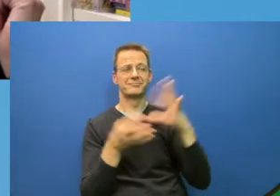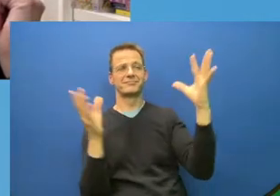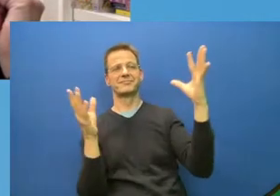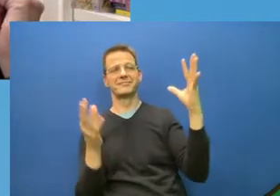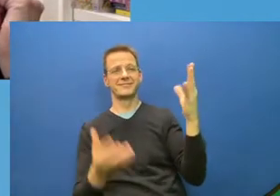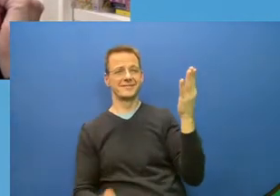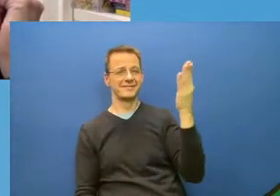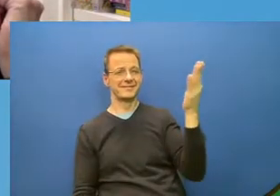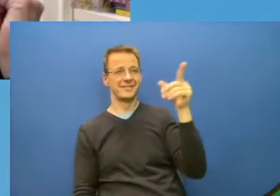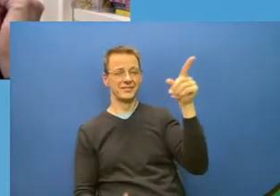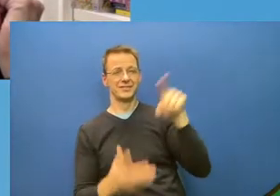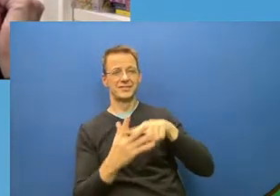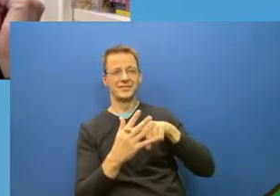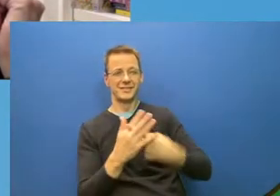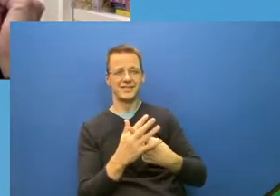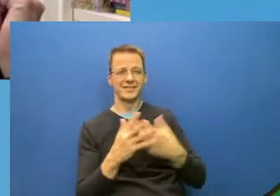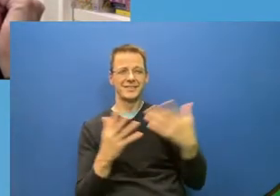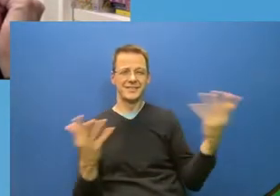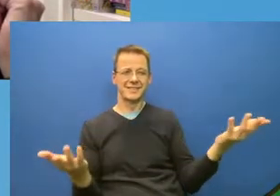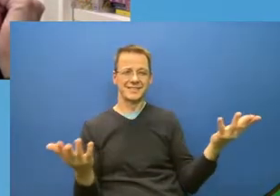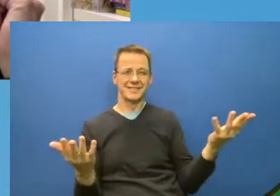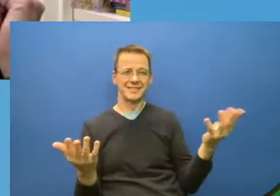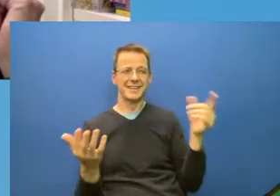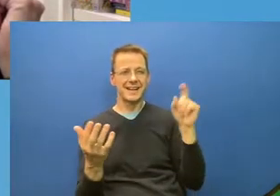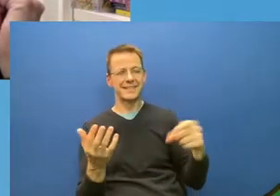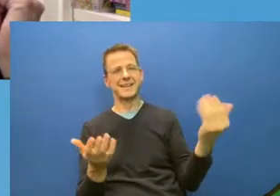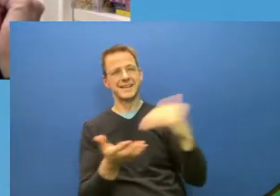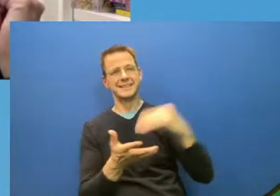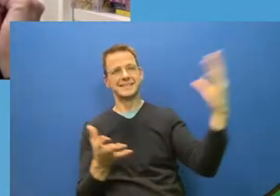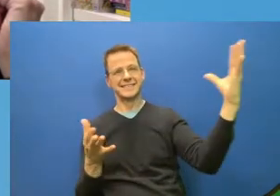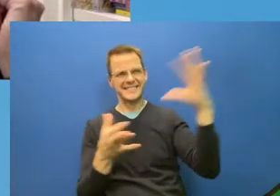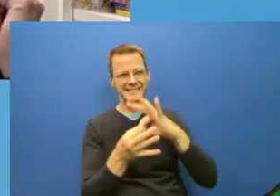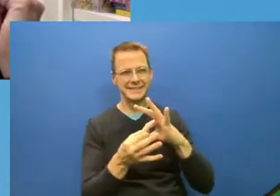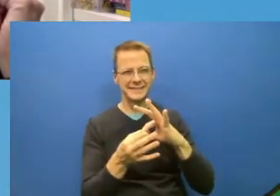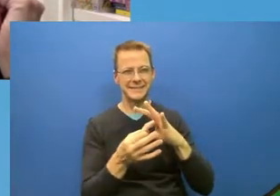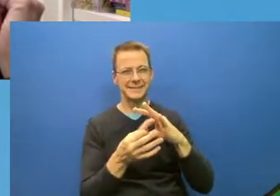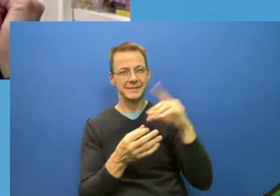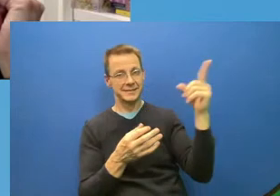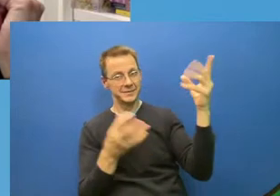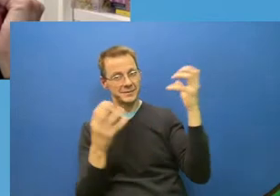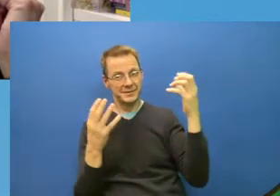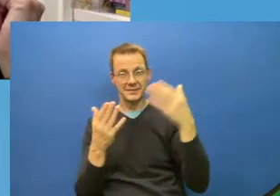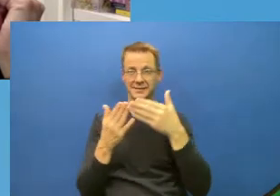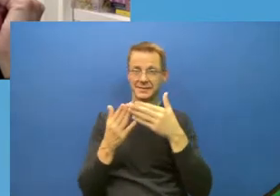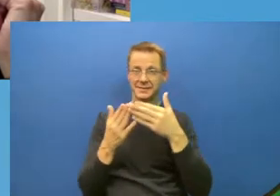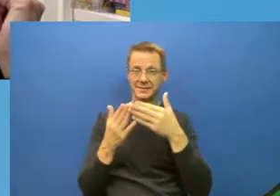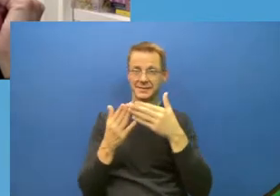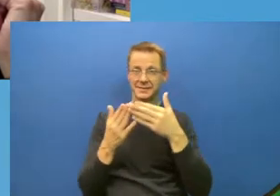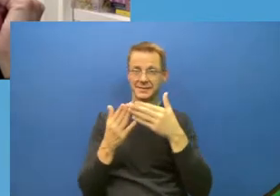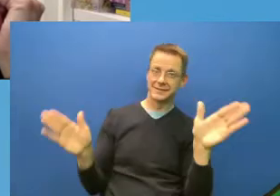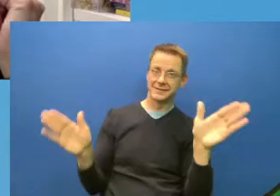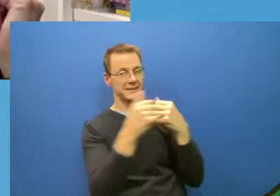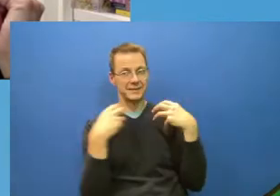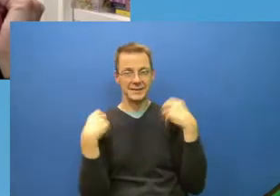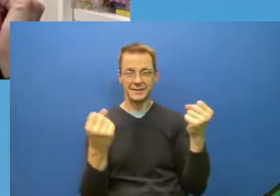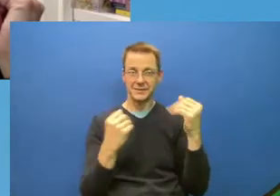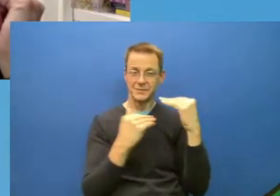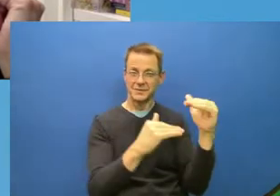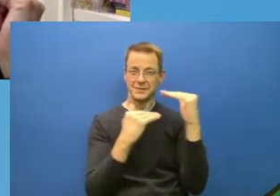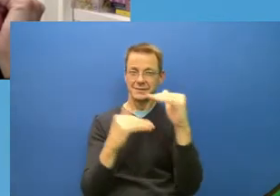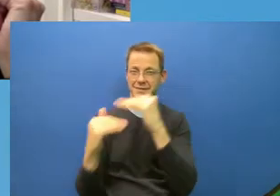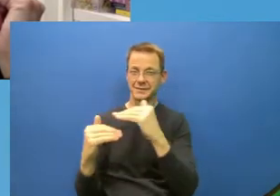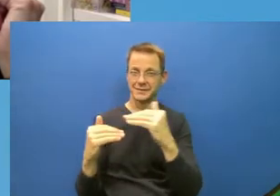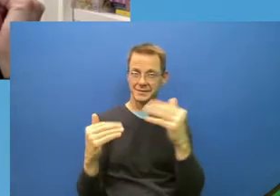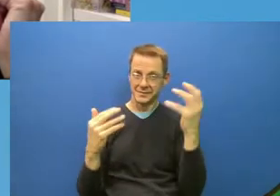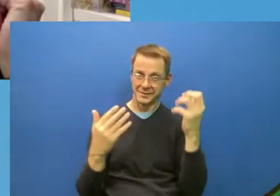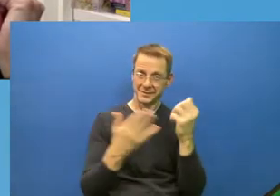public health measures and if they want the public to heed their advice on topics like vaccinations. And the way